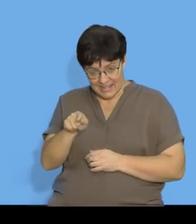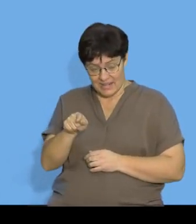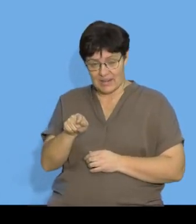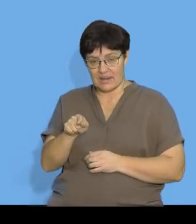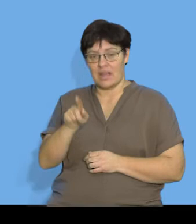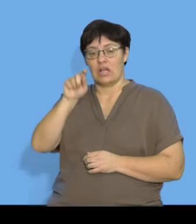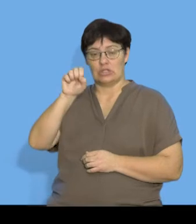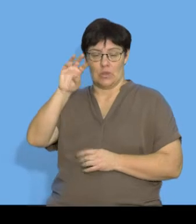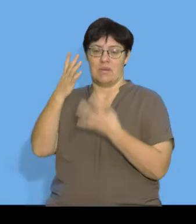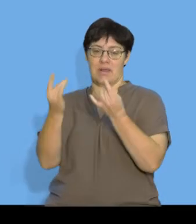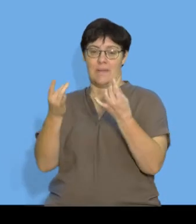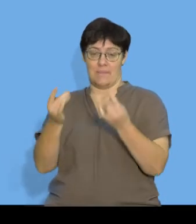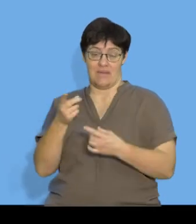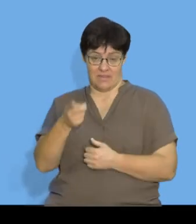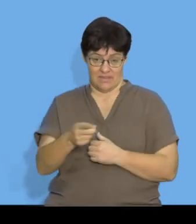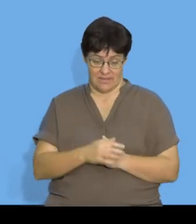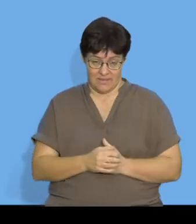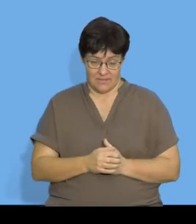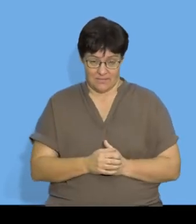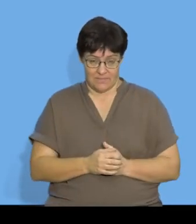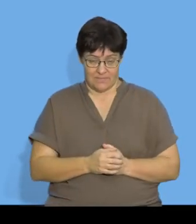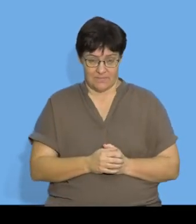and N is term numbers